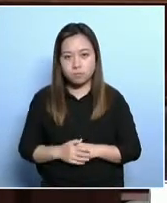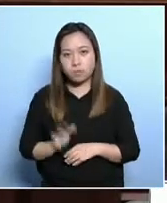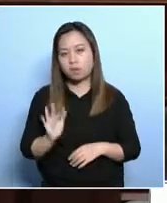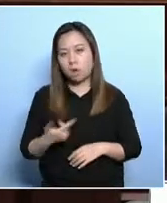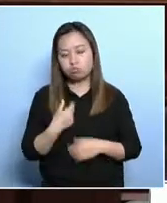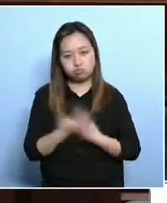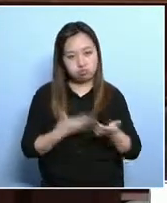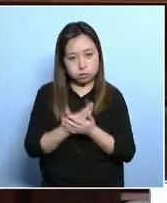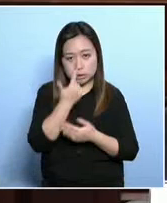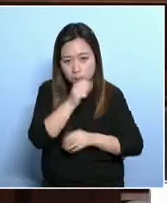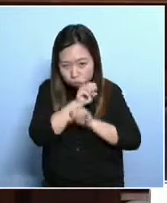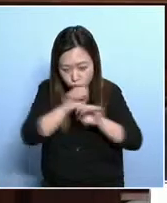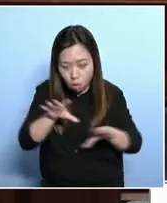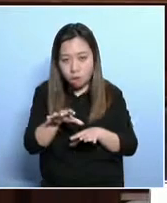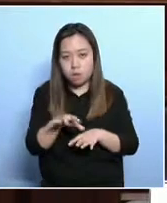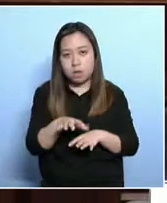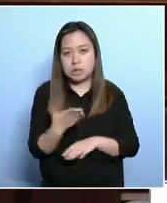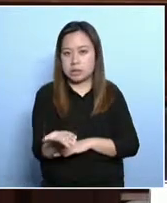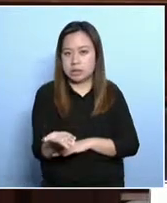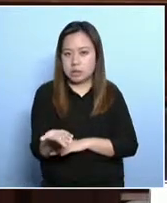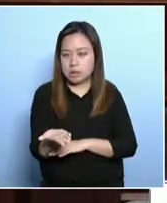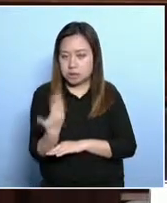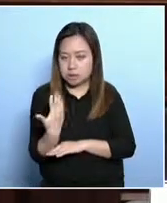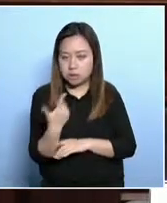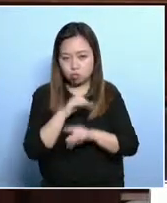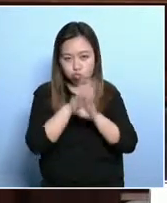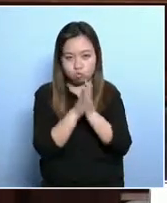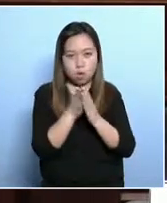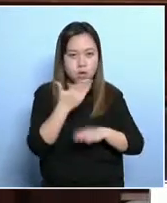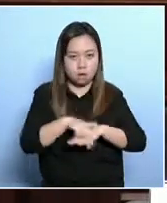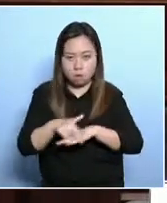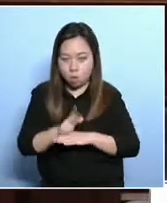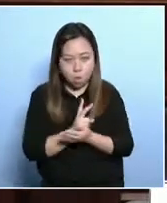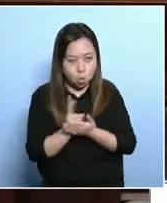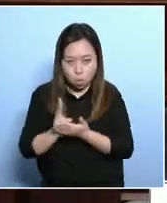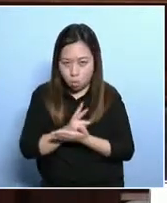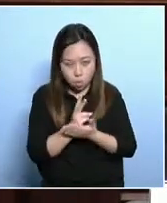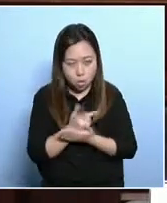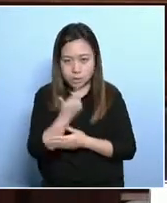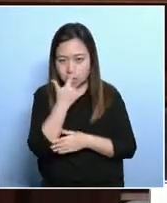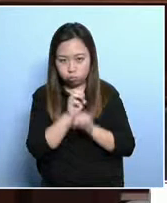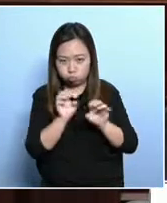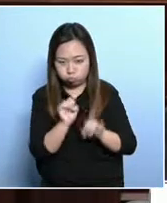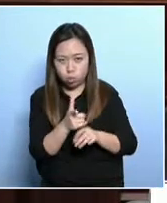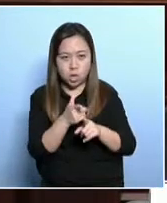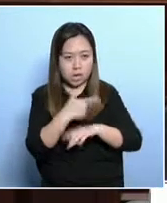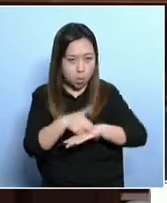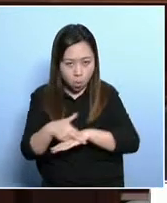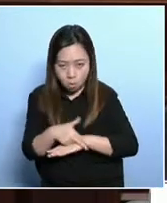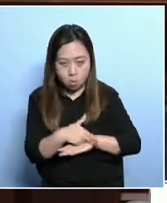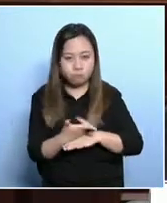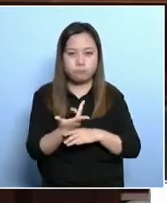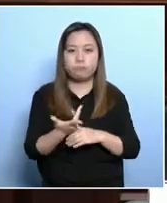understand the poverty situation in Hong Kong. But I'd like to reiterate that in our enhancements of